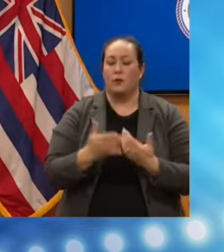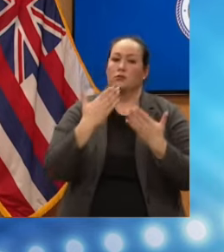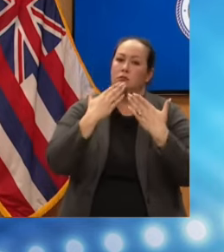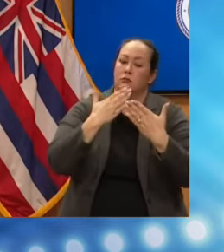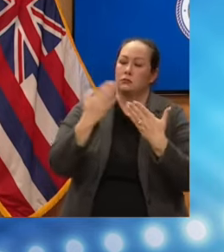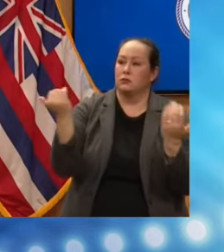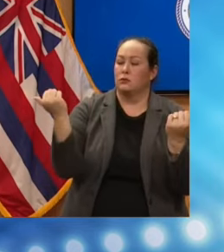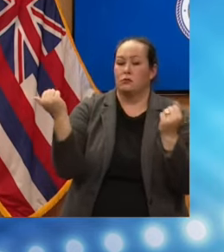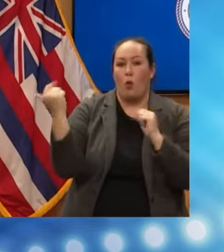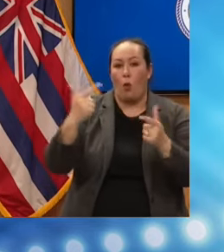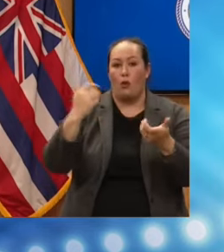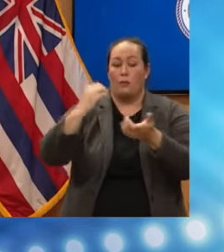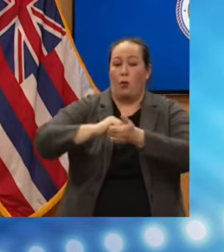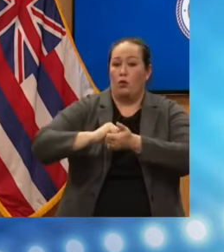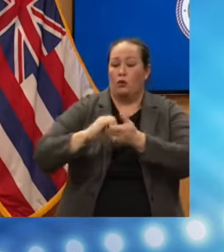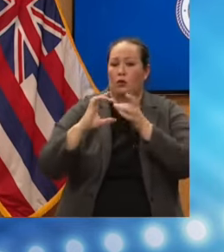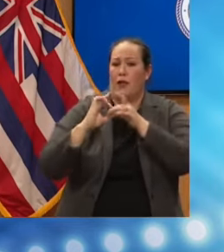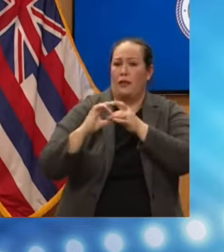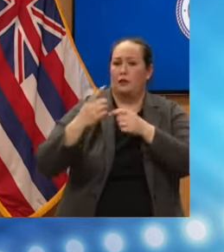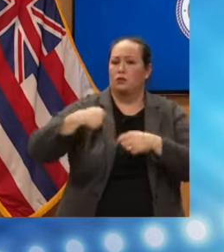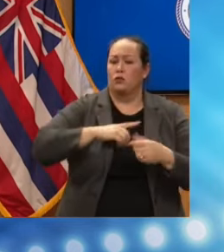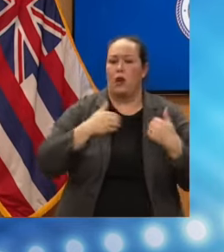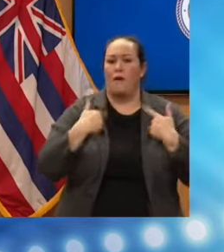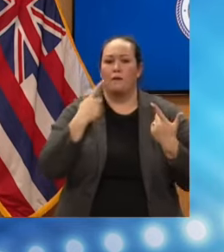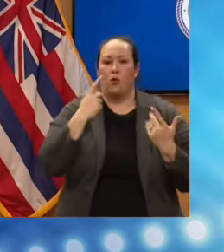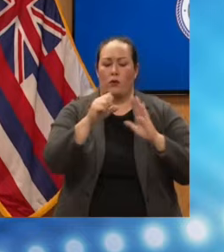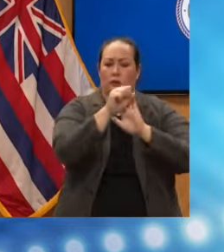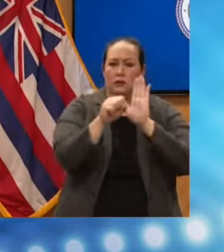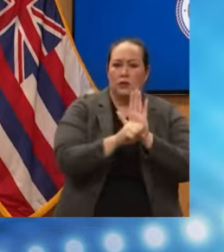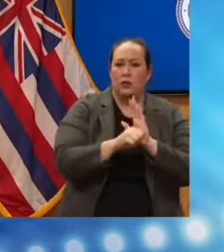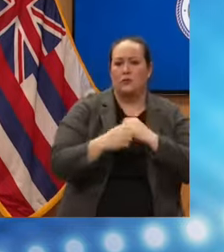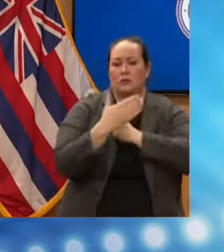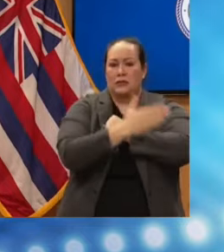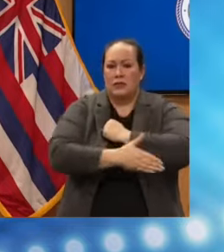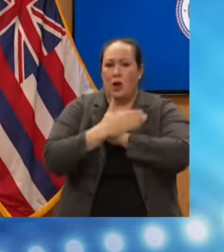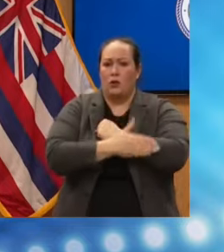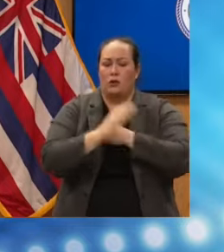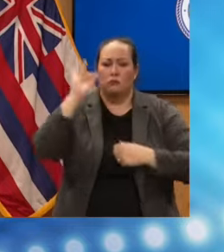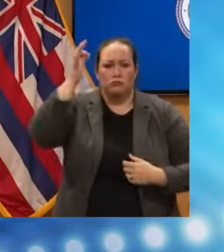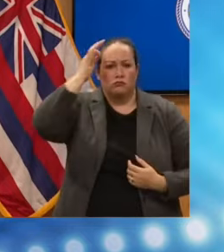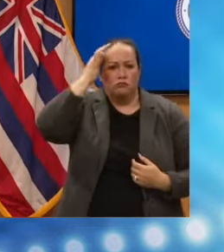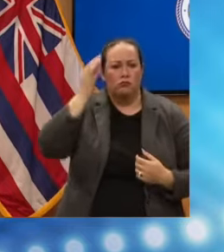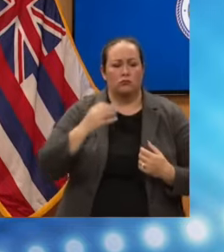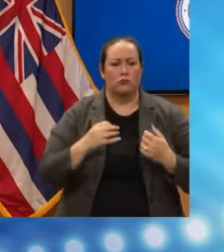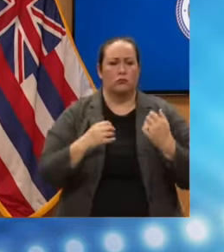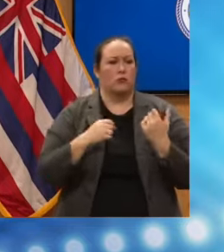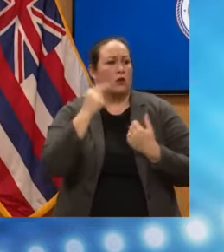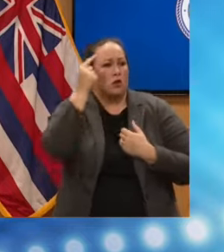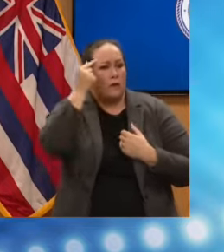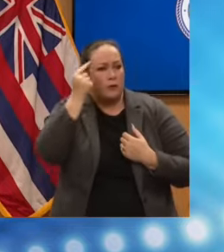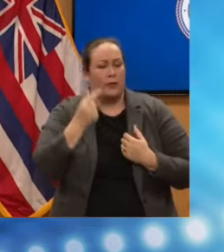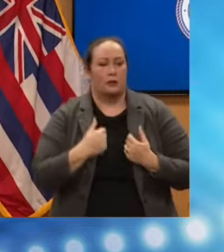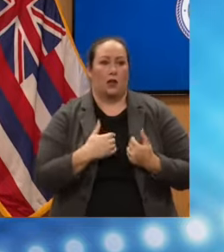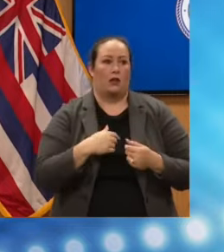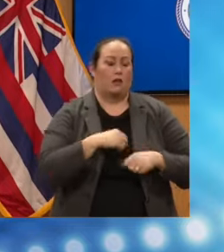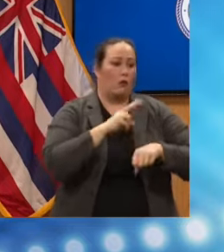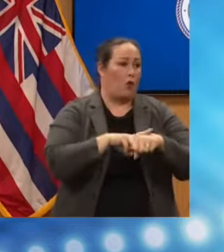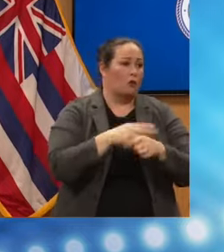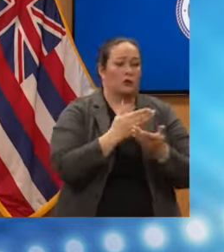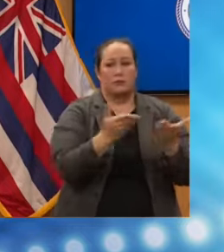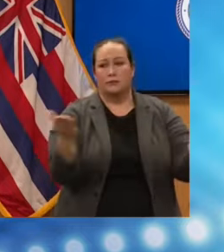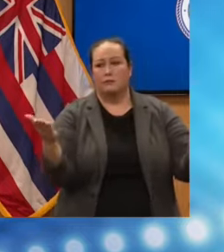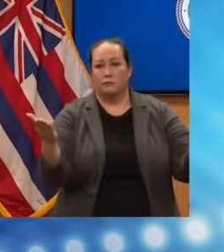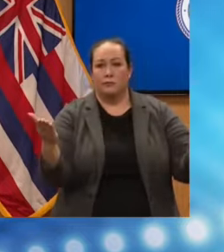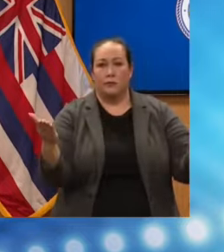allies that we have in our federal government, our state government, our fellow county government support, and of course, our public.